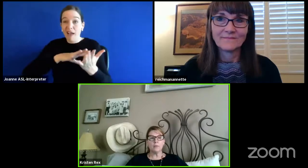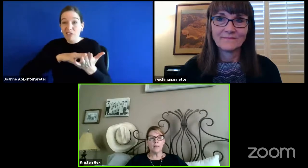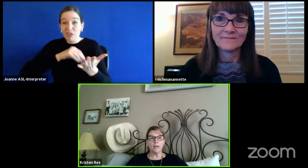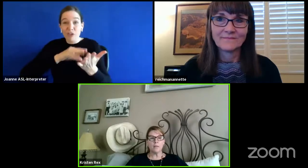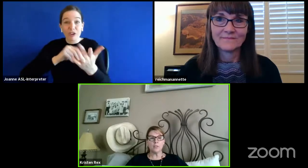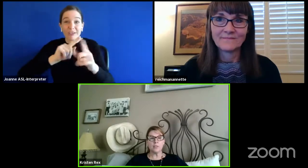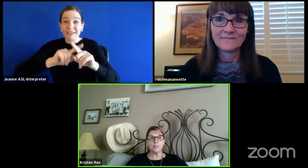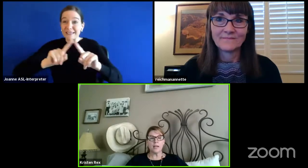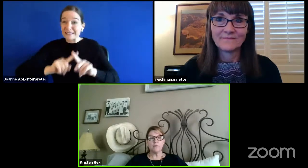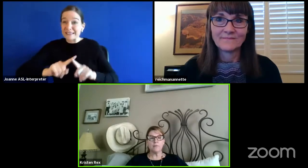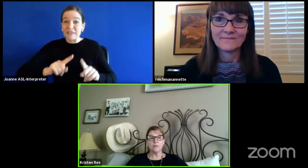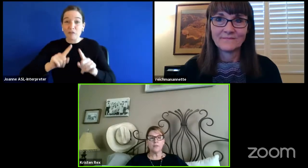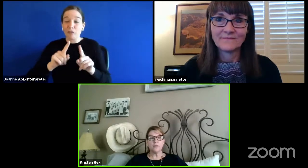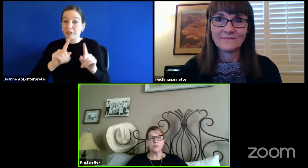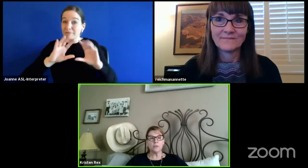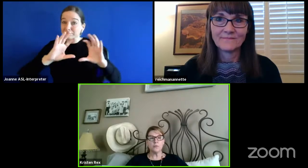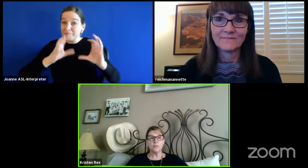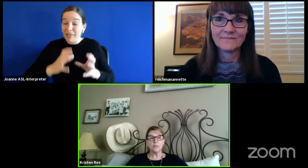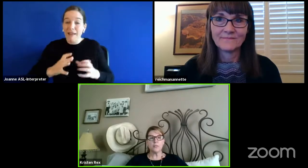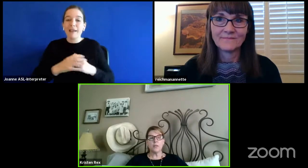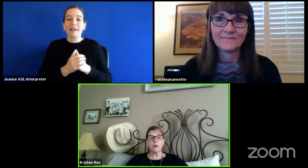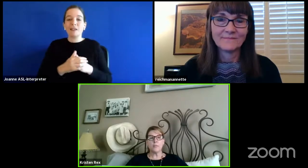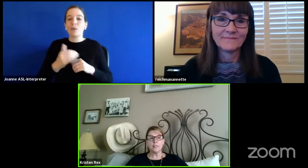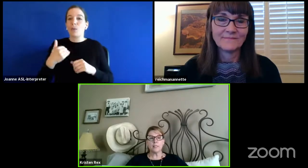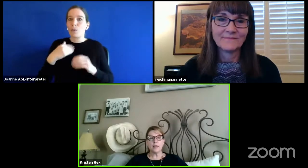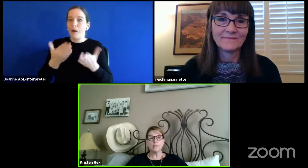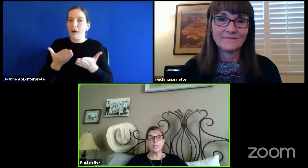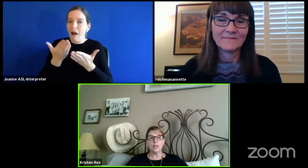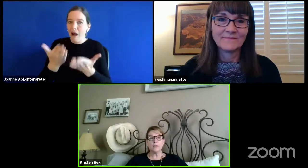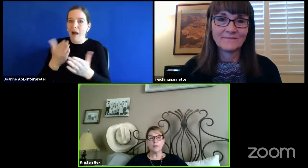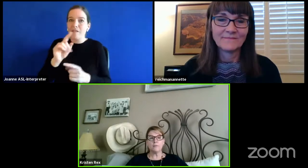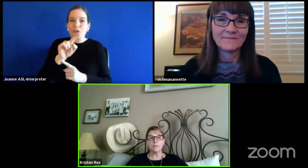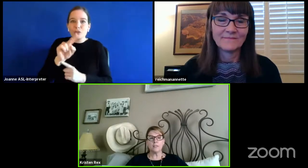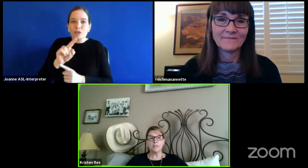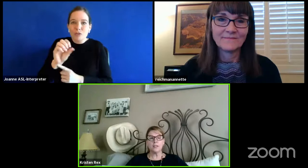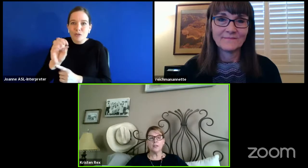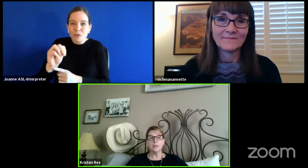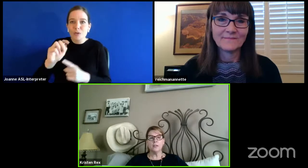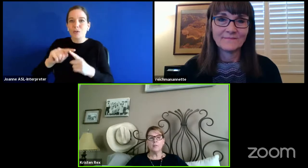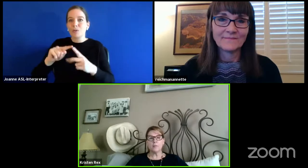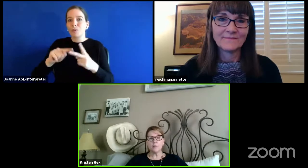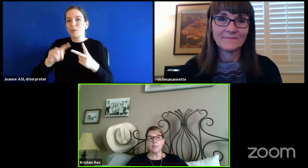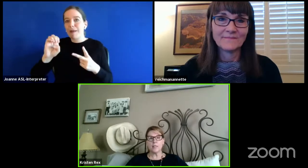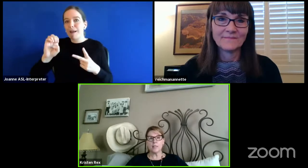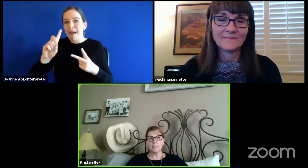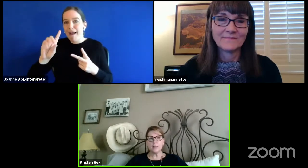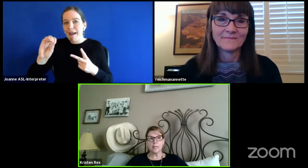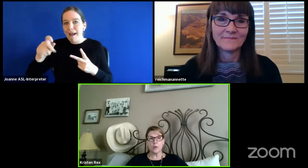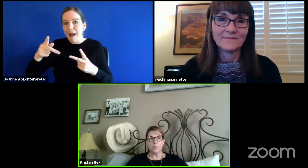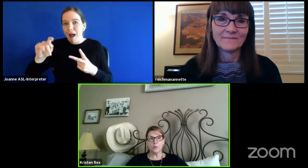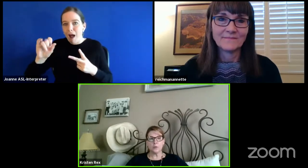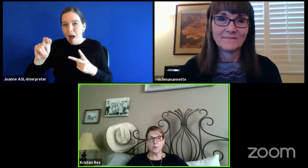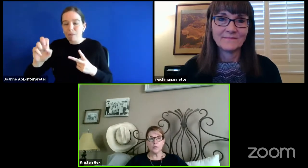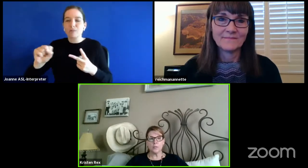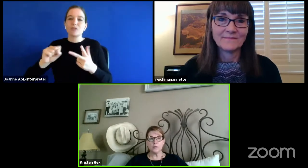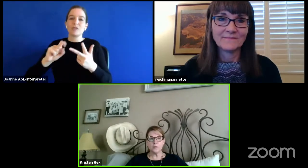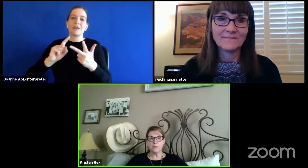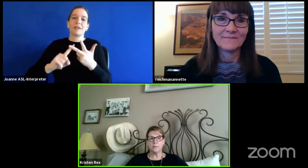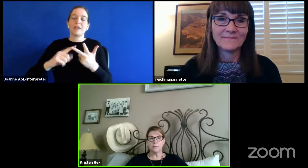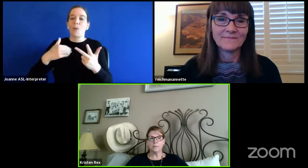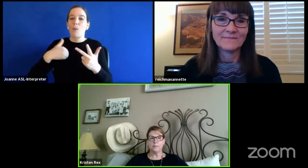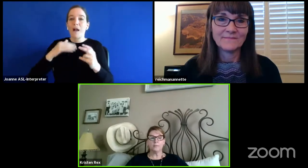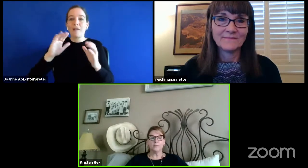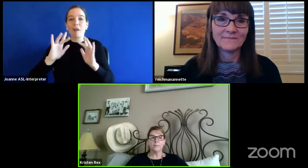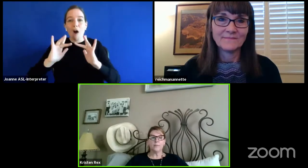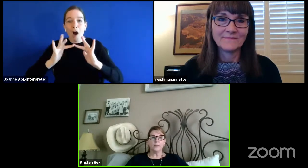with EdOption staff, students, and we still have our online facilitator from PDSD to help with those courses.